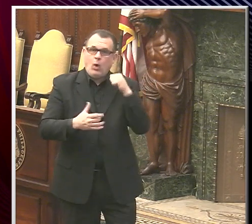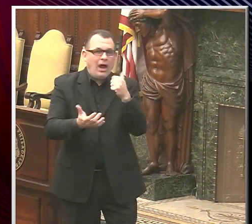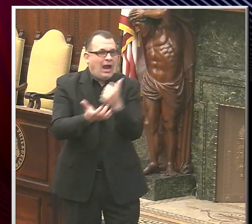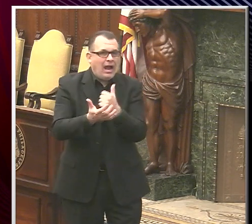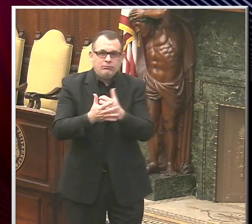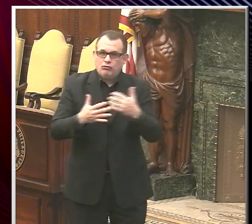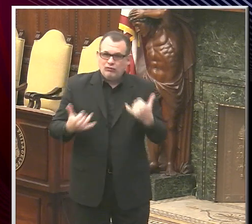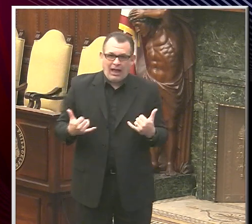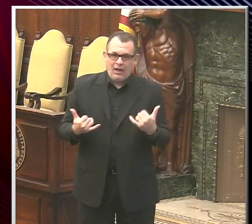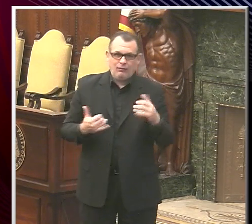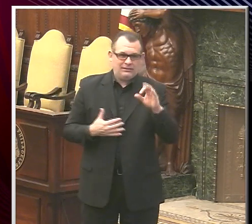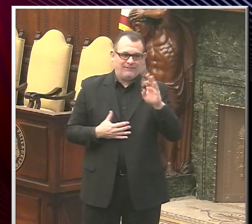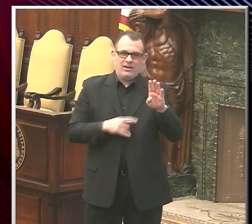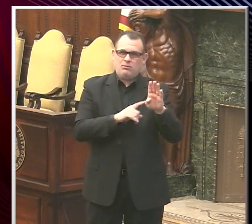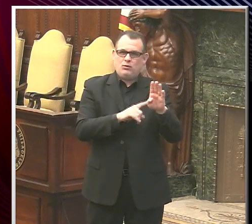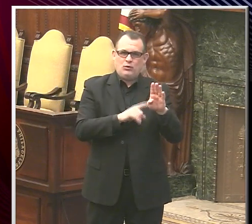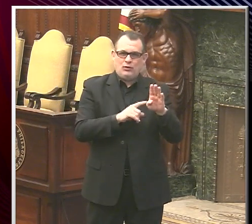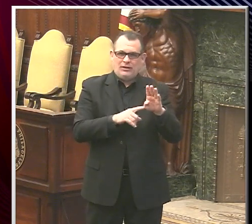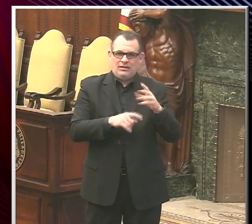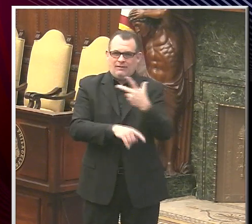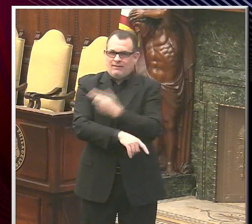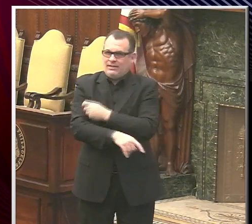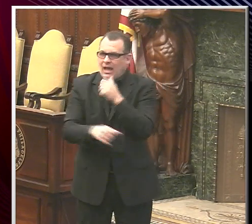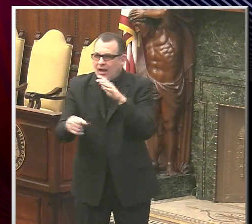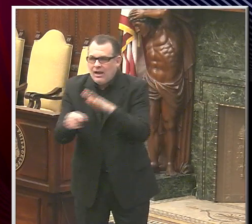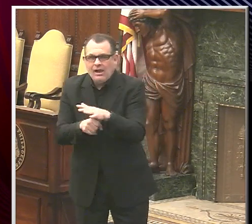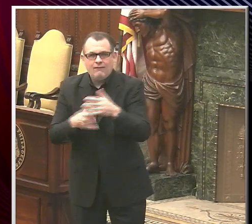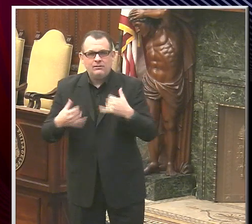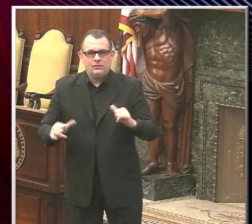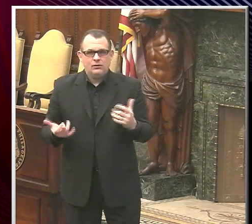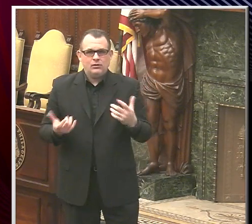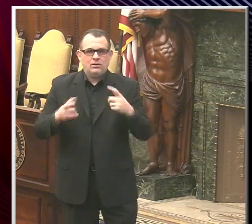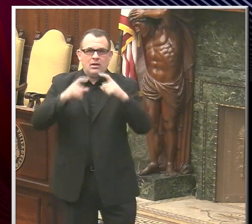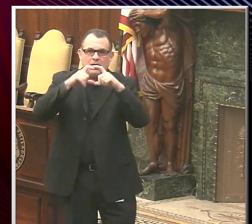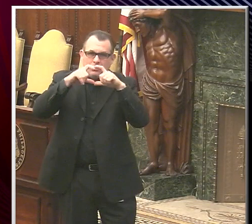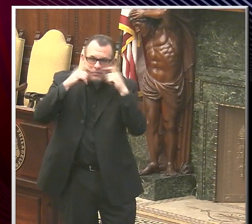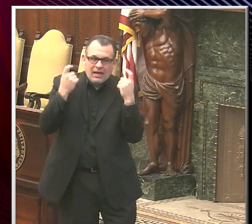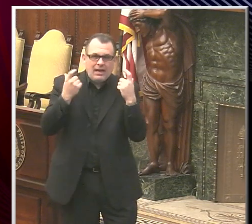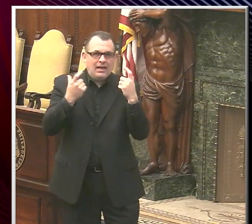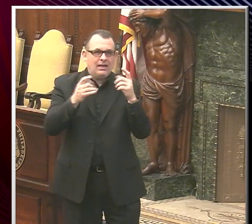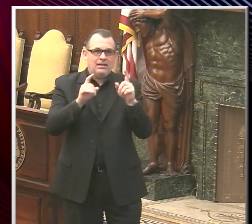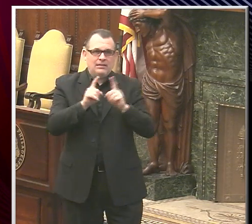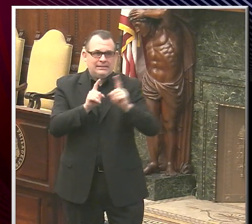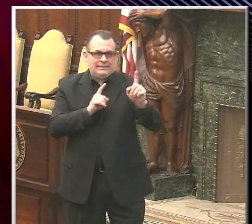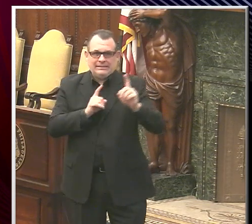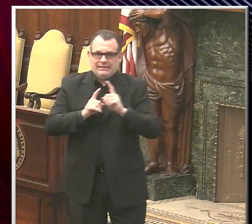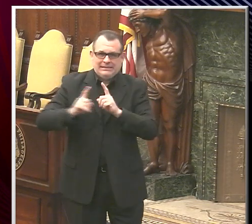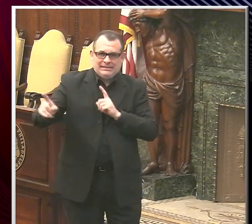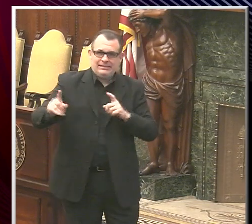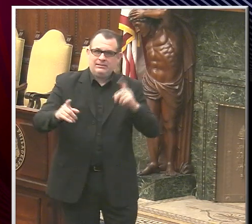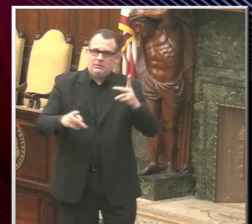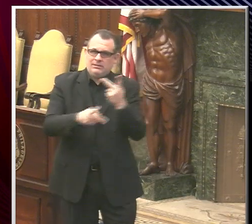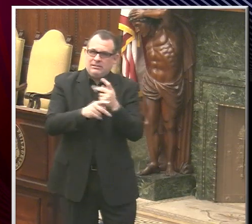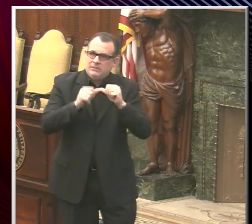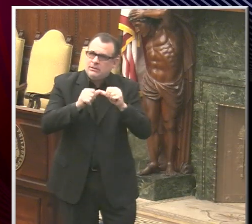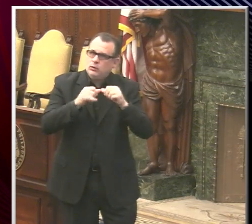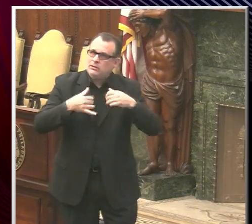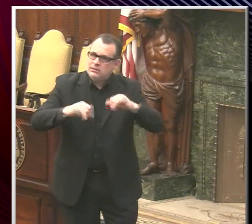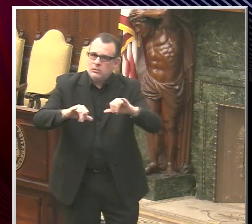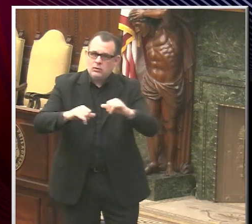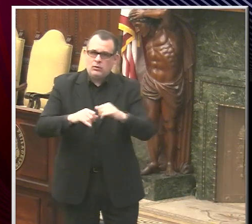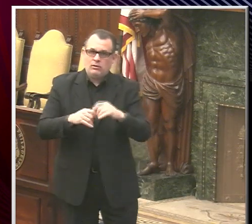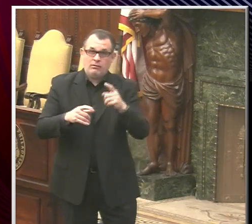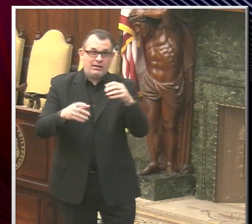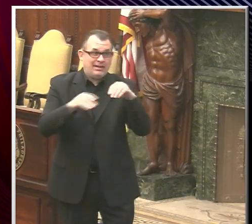There's simply not enough available. We need to keep up our masks and need to keep up our distancing for some time to come. No indoor gatherings, no